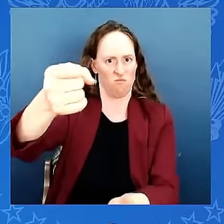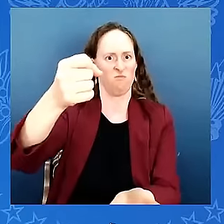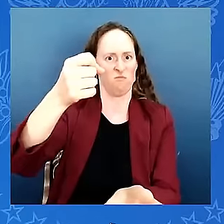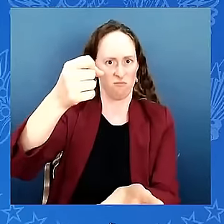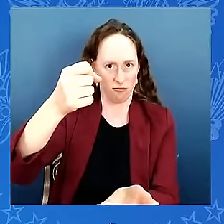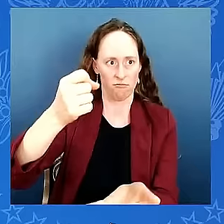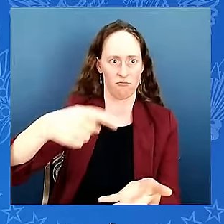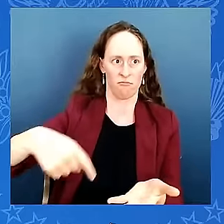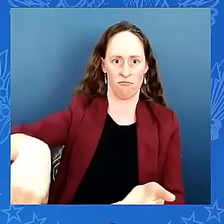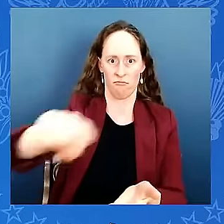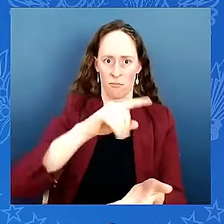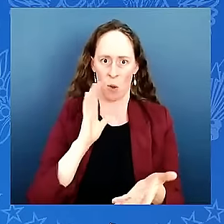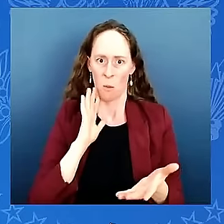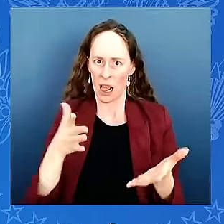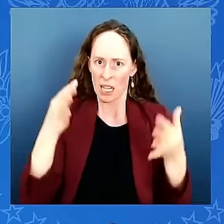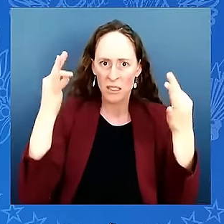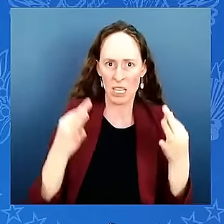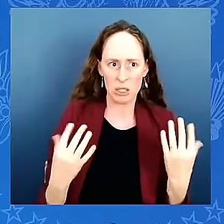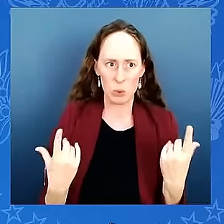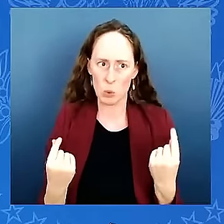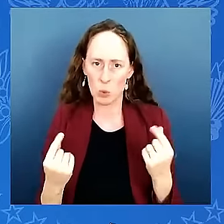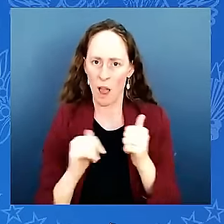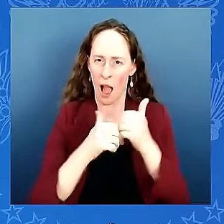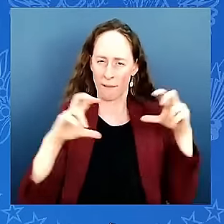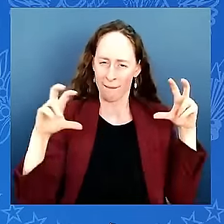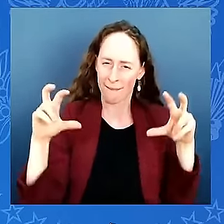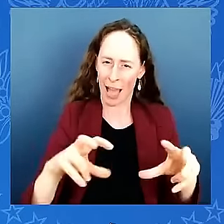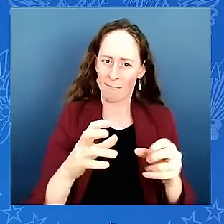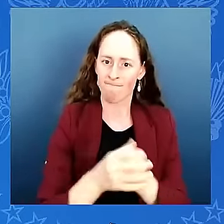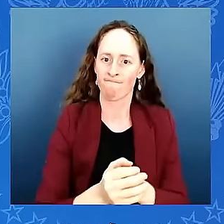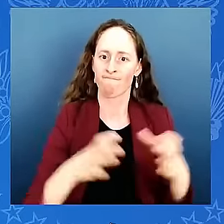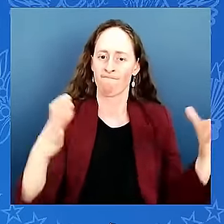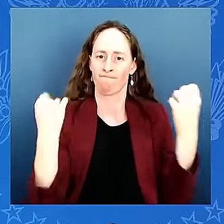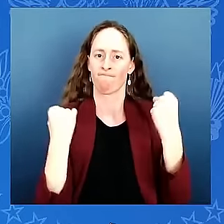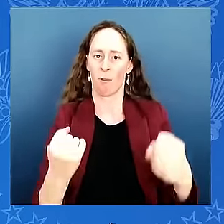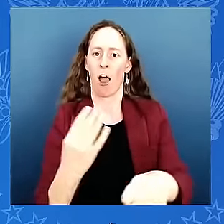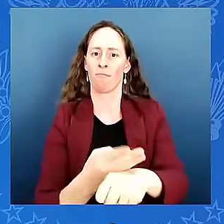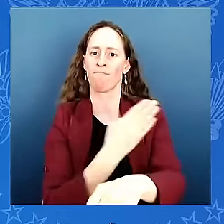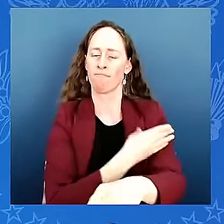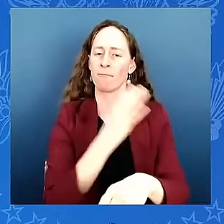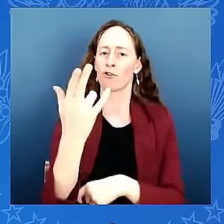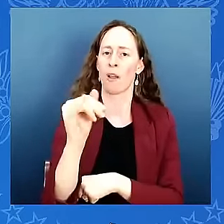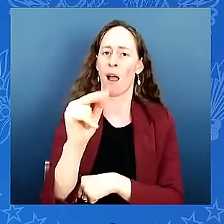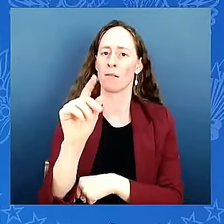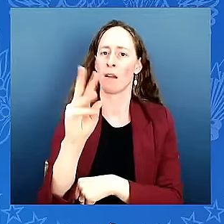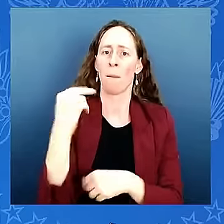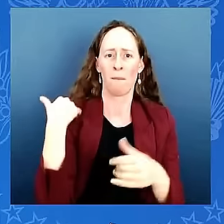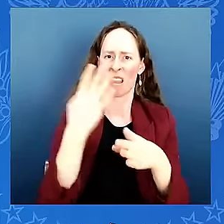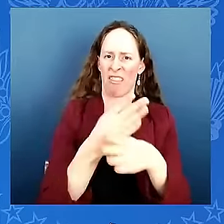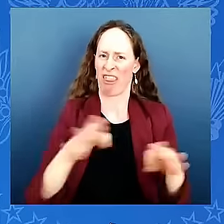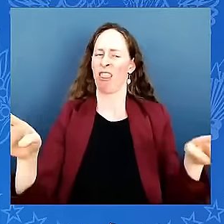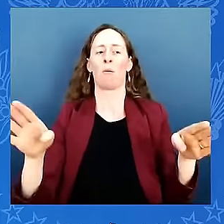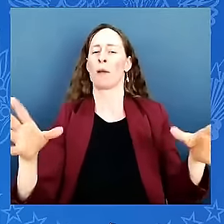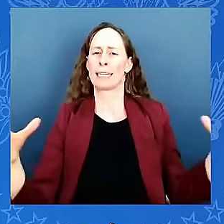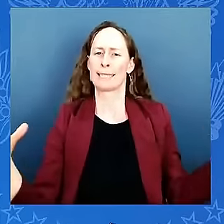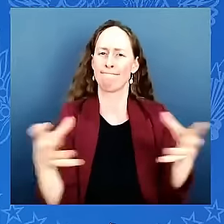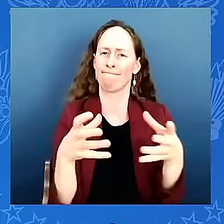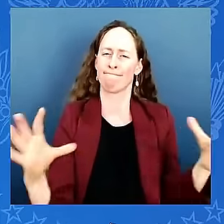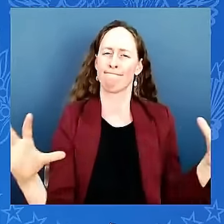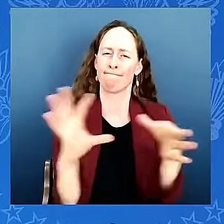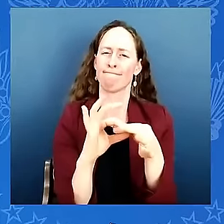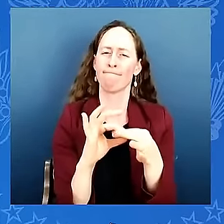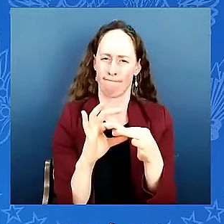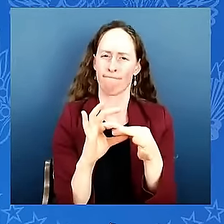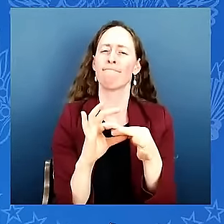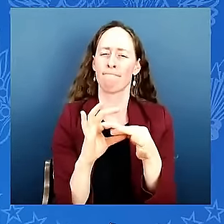stitch project is going to reconnect philadelphia chinatown which was divided in construction back in the 60s with the vine the